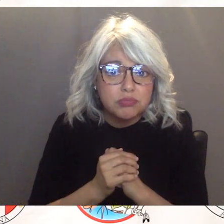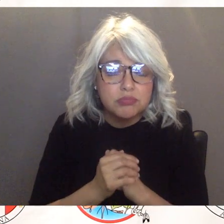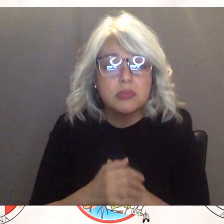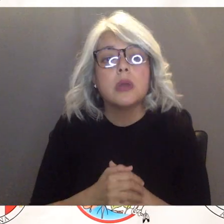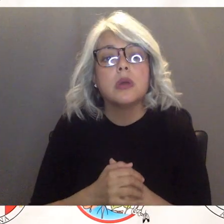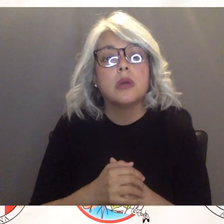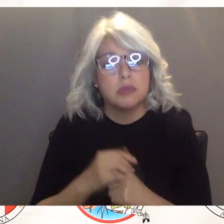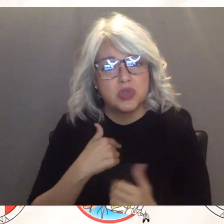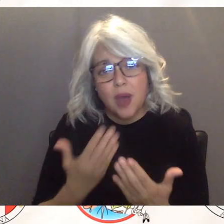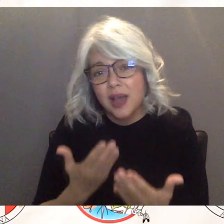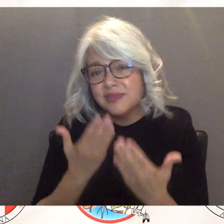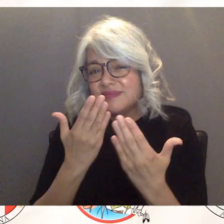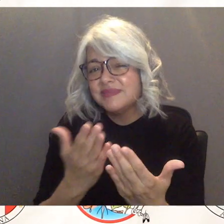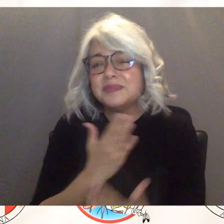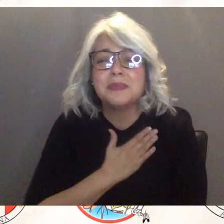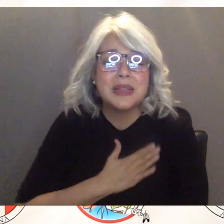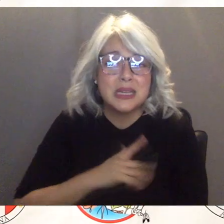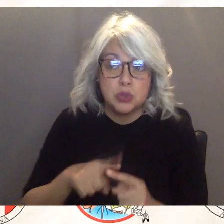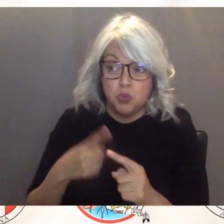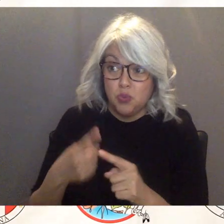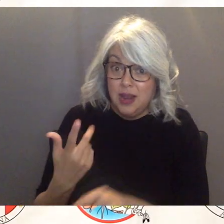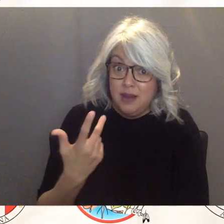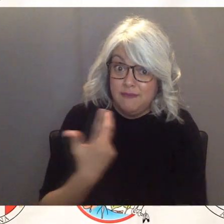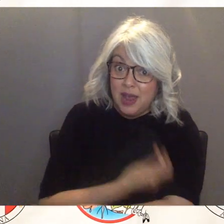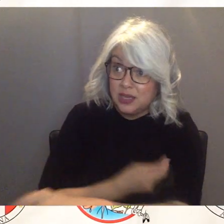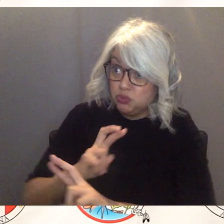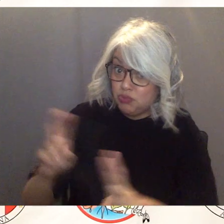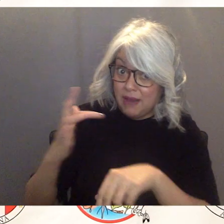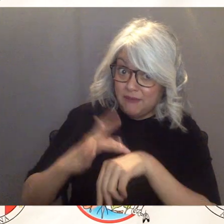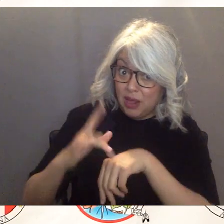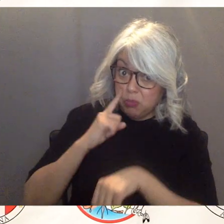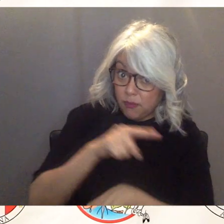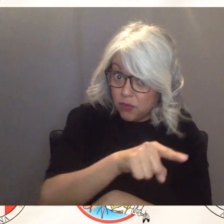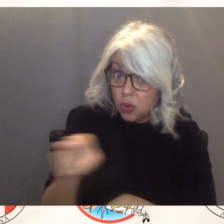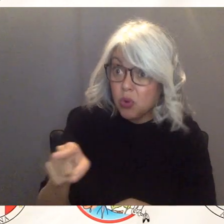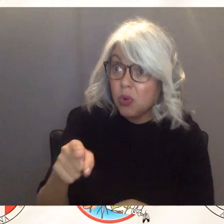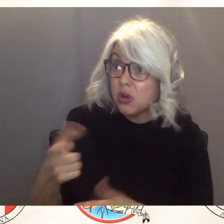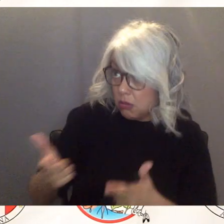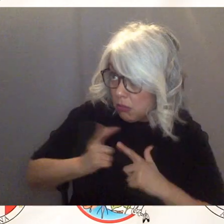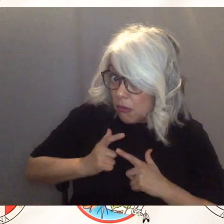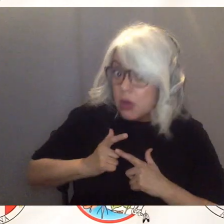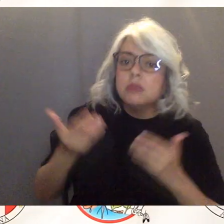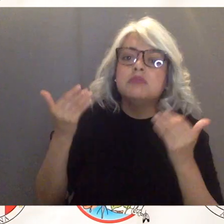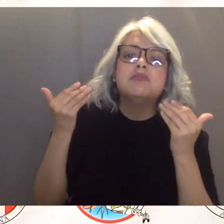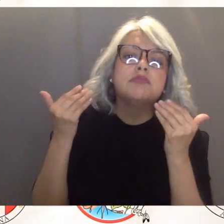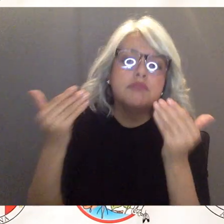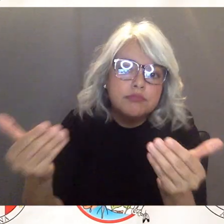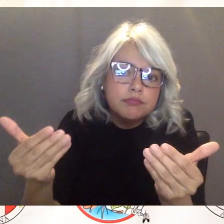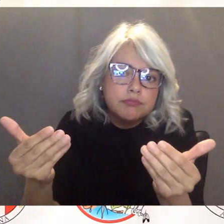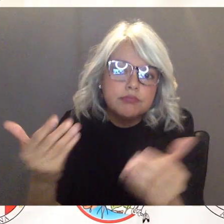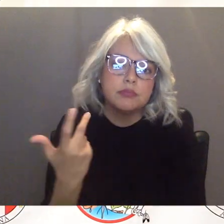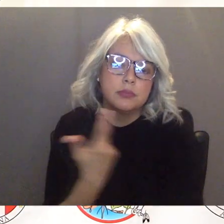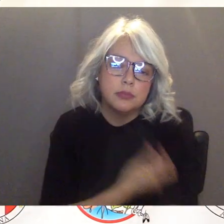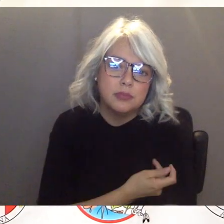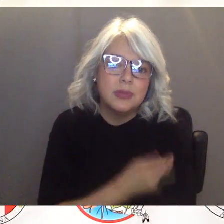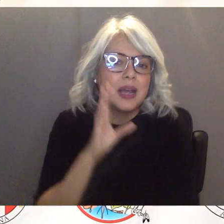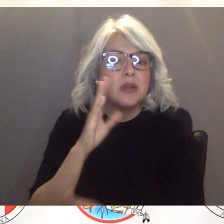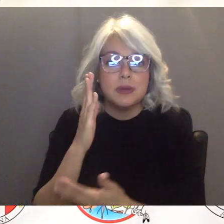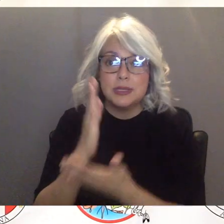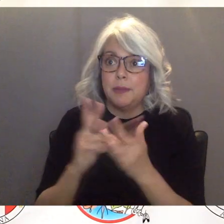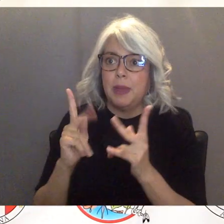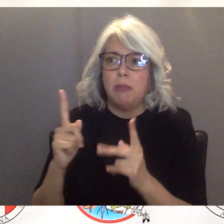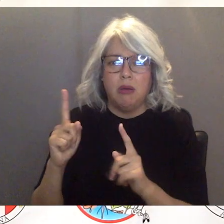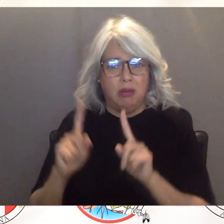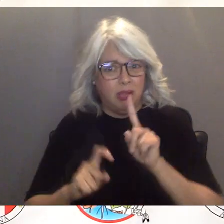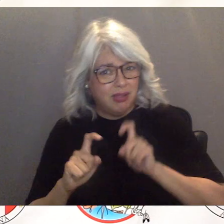recommend that if as soon as the vaccine comes up and you're able to take it to take it i know a lot of the questions that i get also is